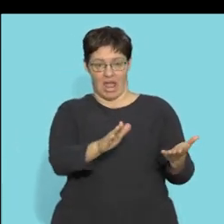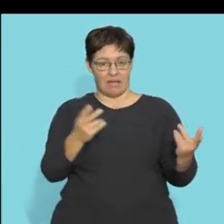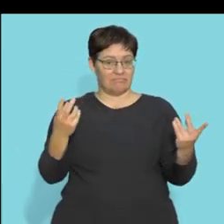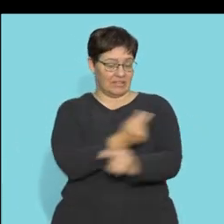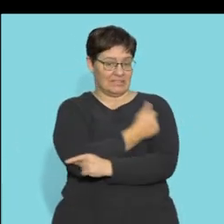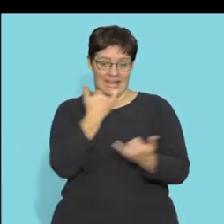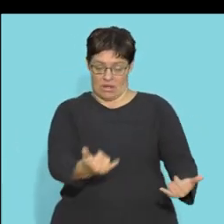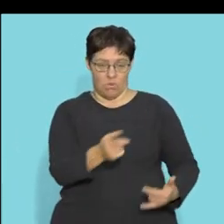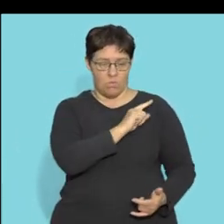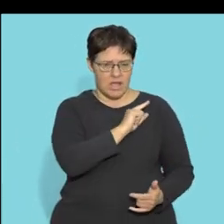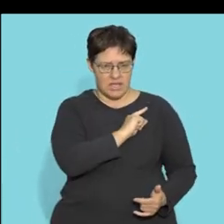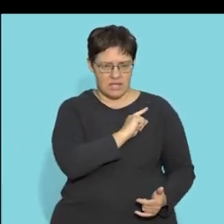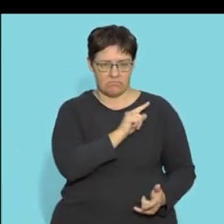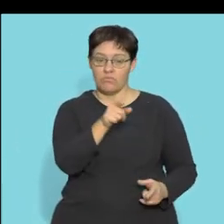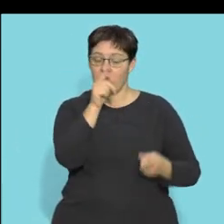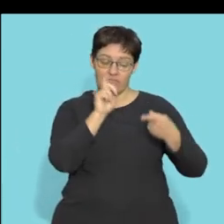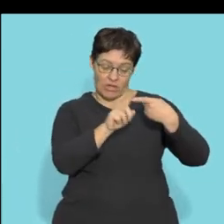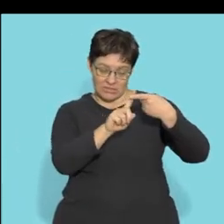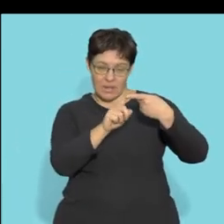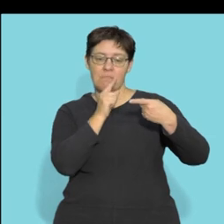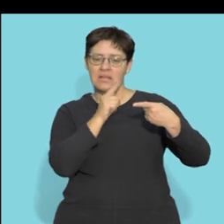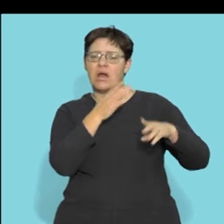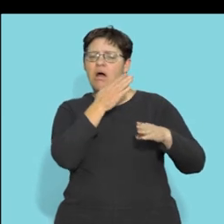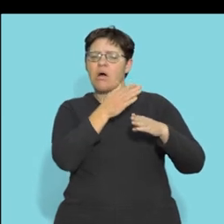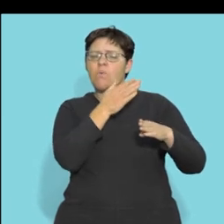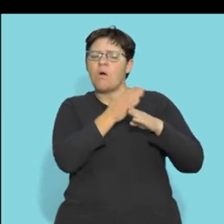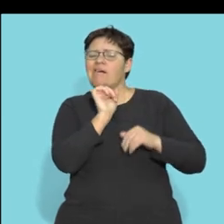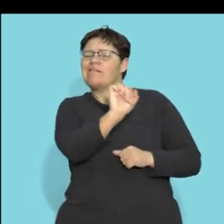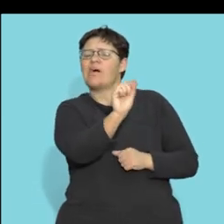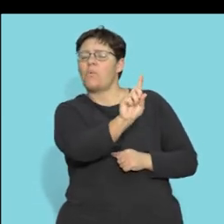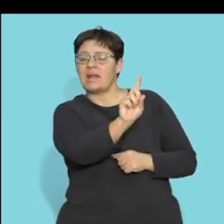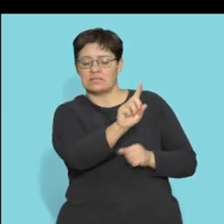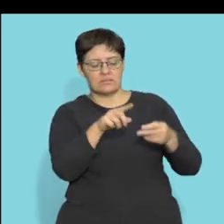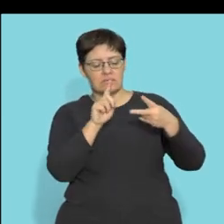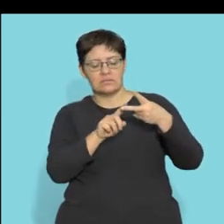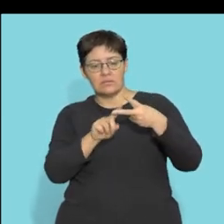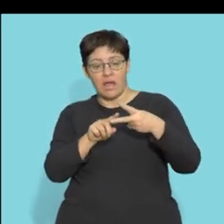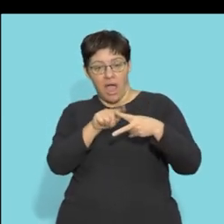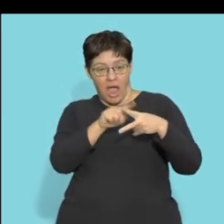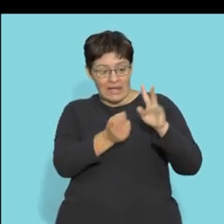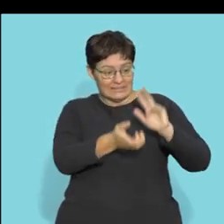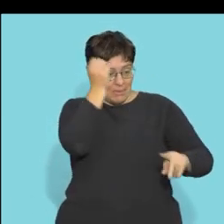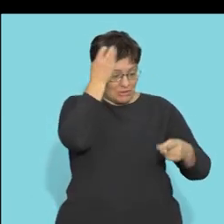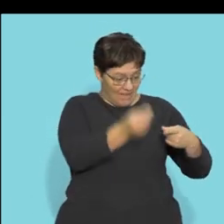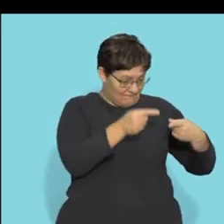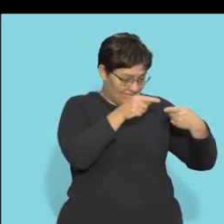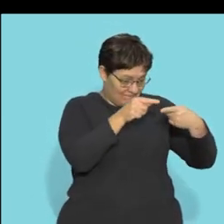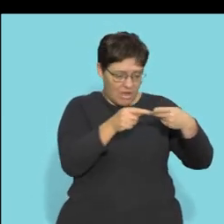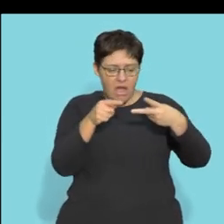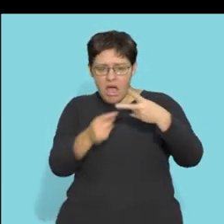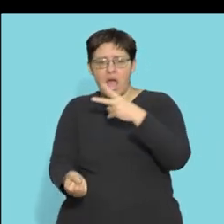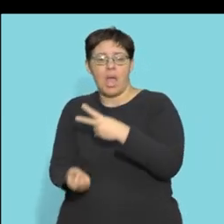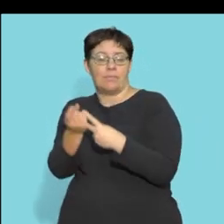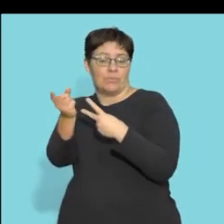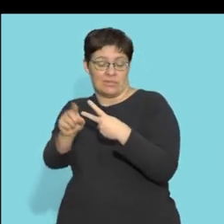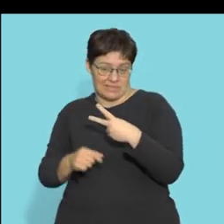you have to give us the function of the medulla oblongata but then you must also say what happens when there's damage so that